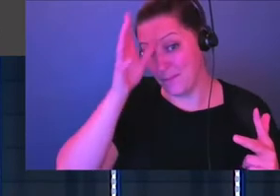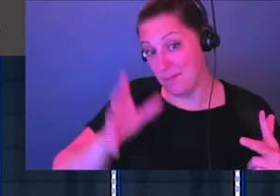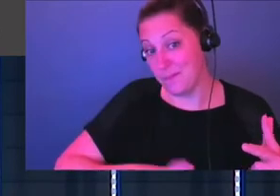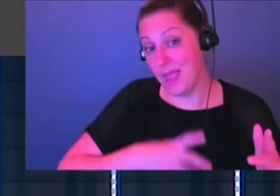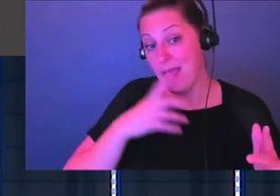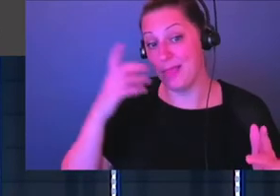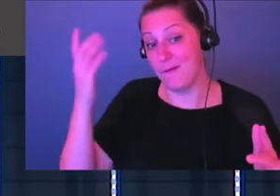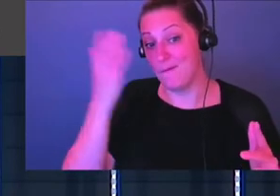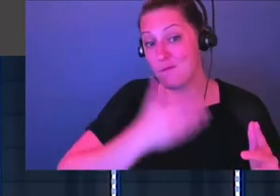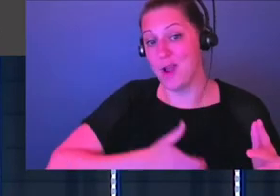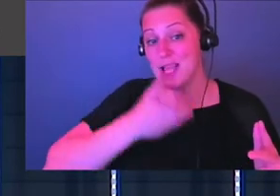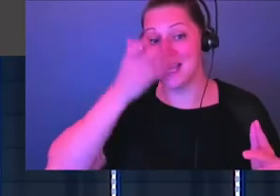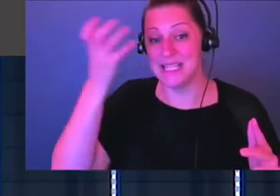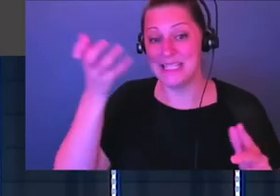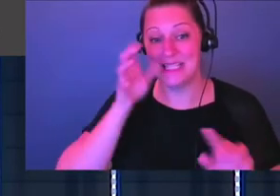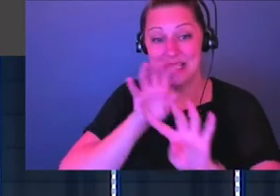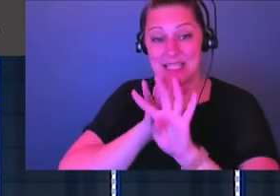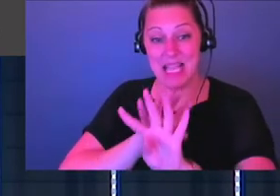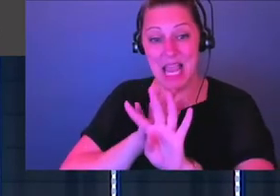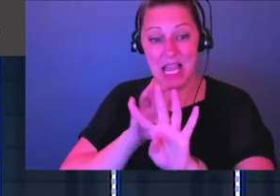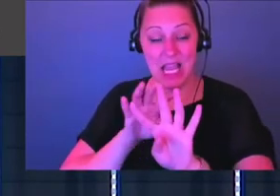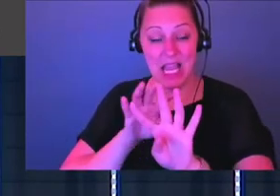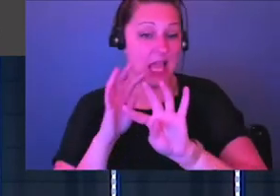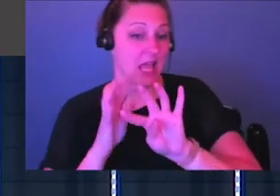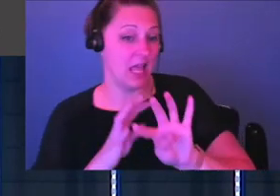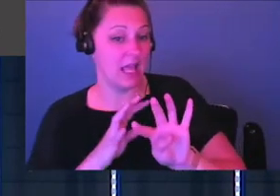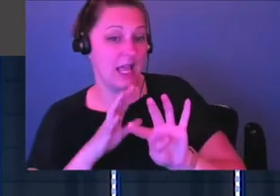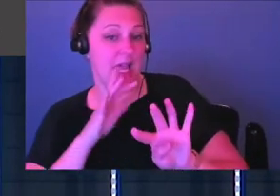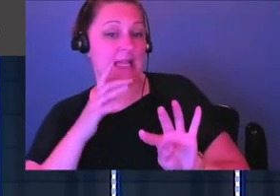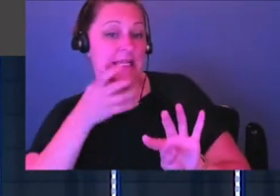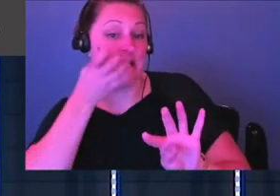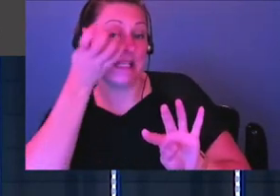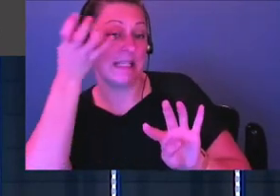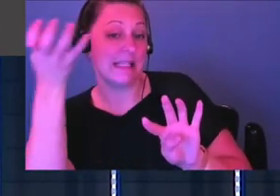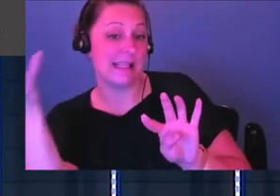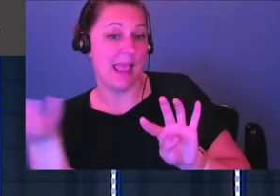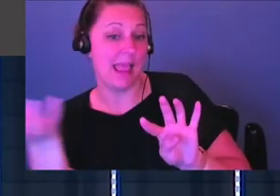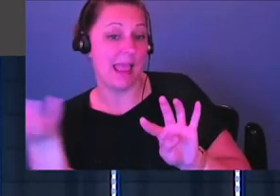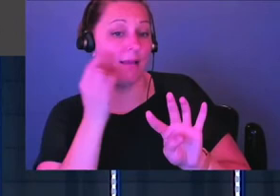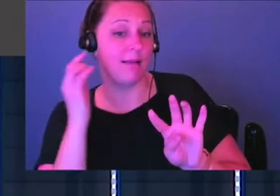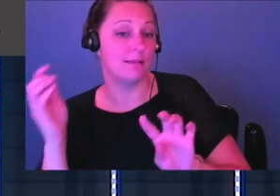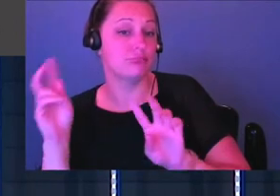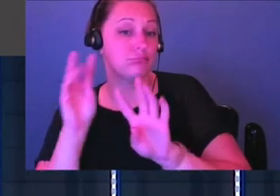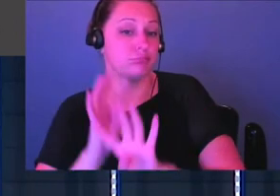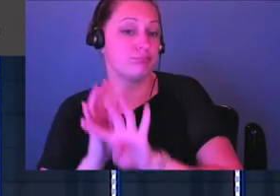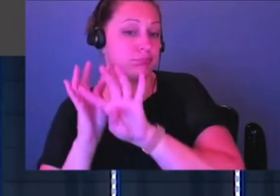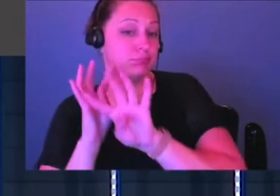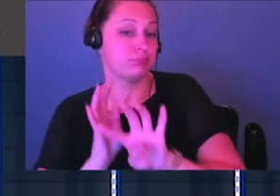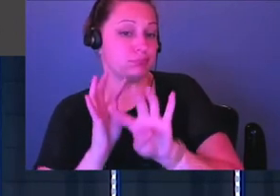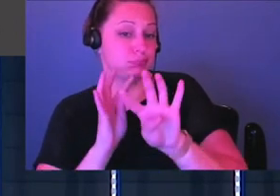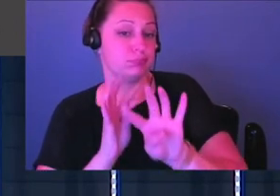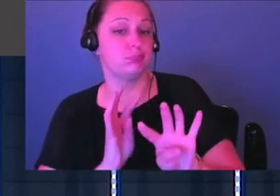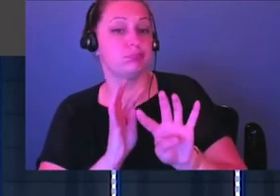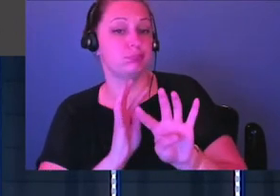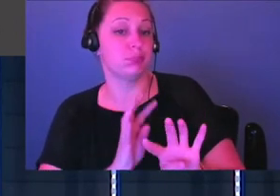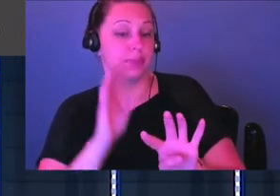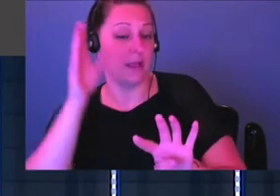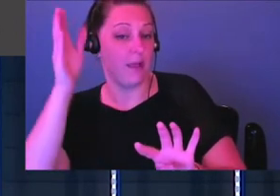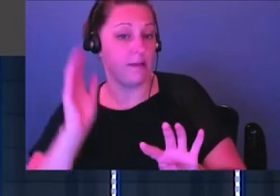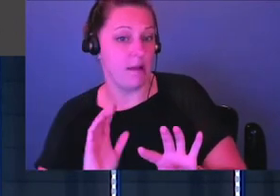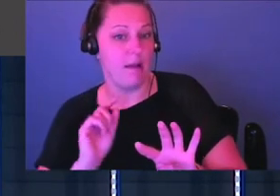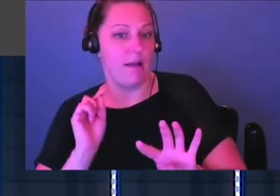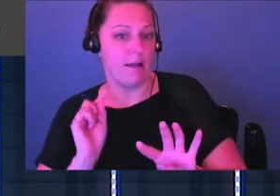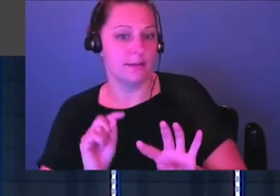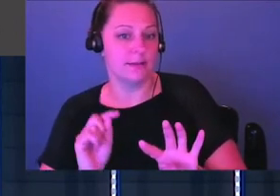to God and praising him, that's how they start this battle. And on their way there, God does this thing through that